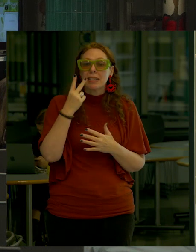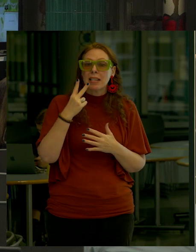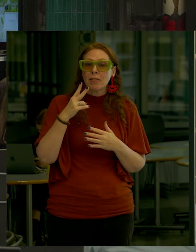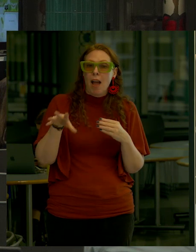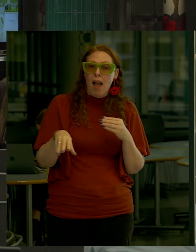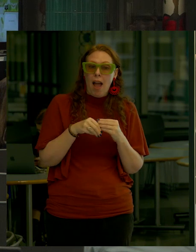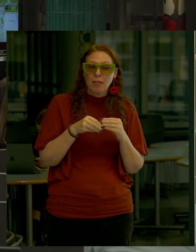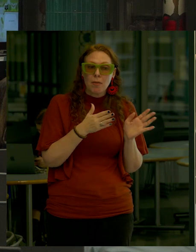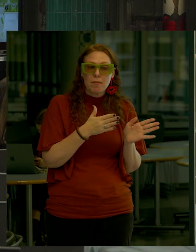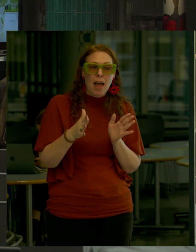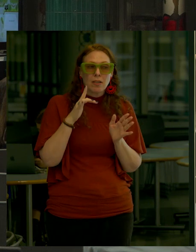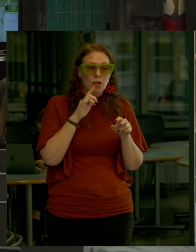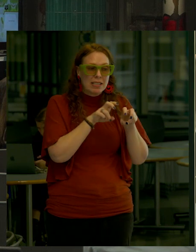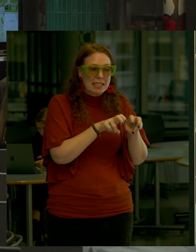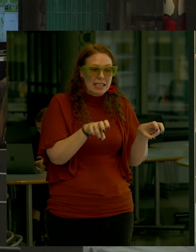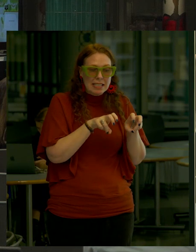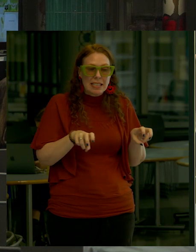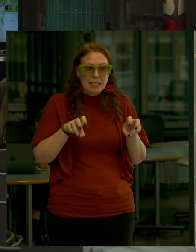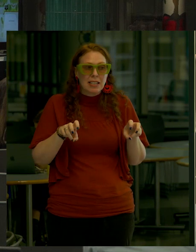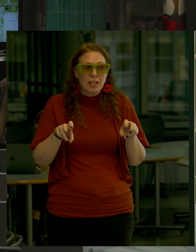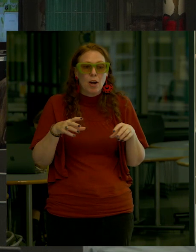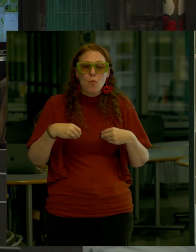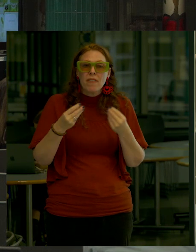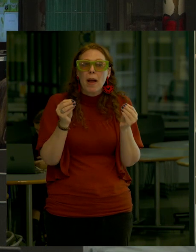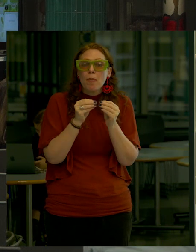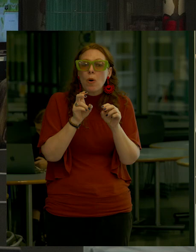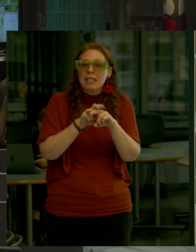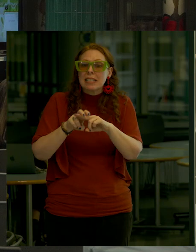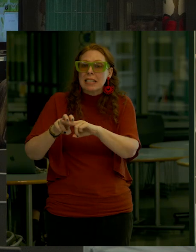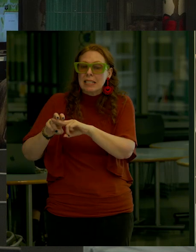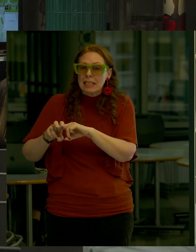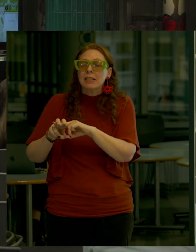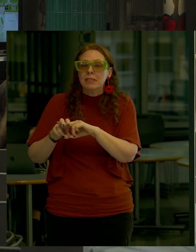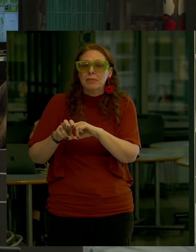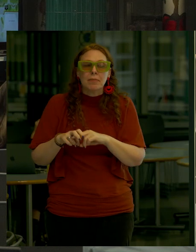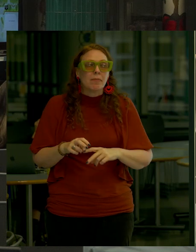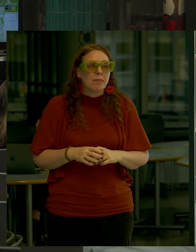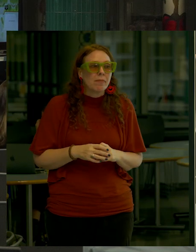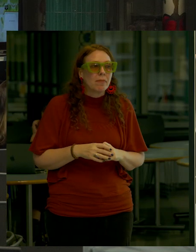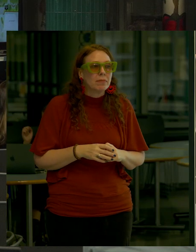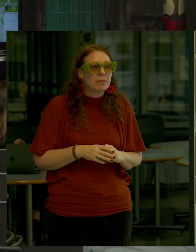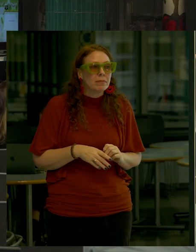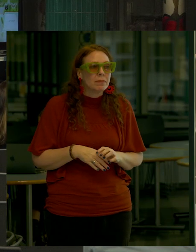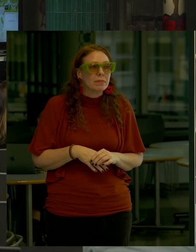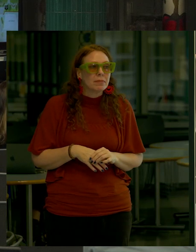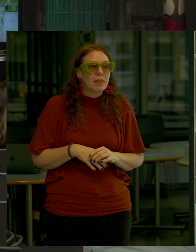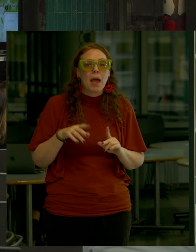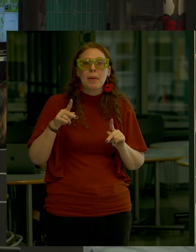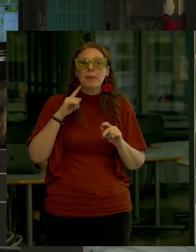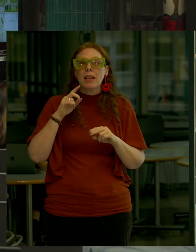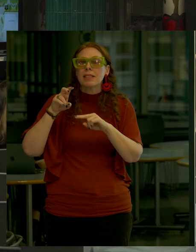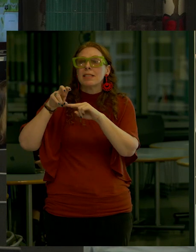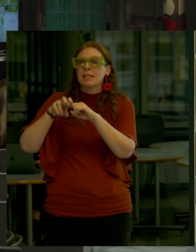see that the landscape actually is showing that You're trying to provide more seating in a way that people